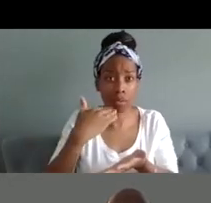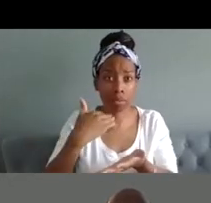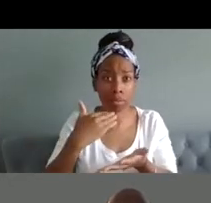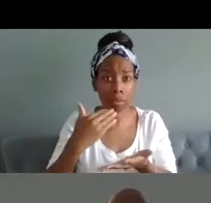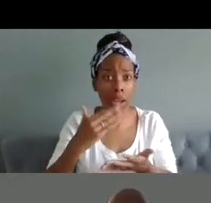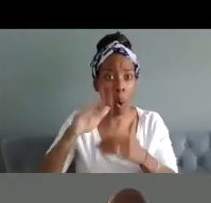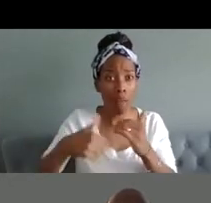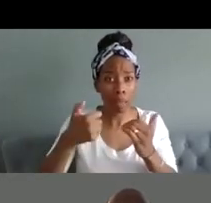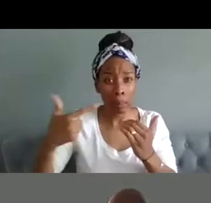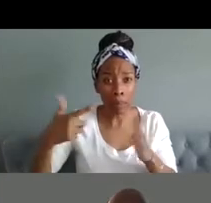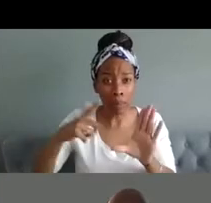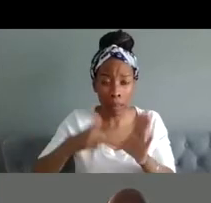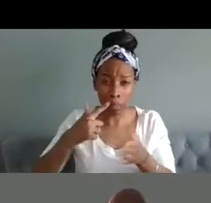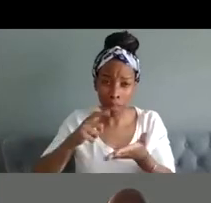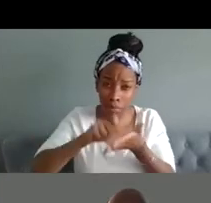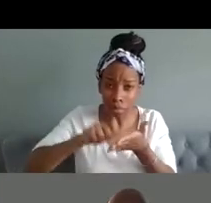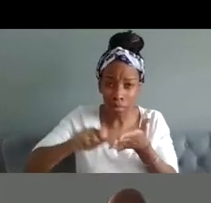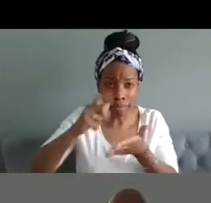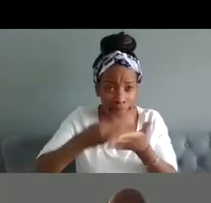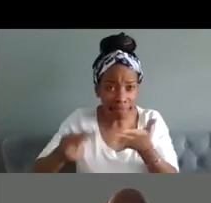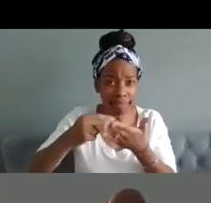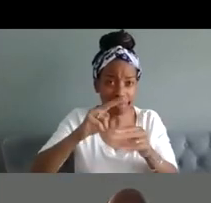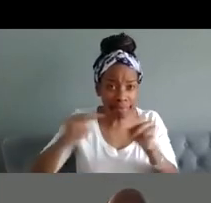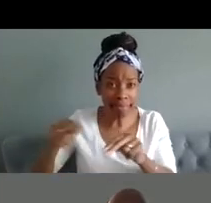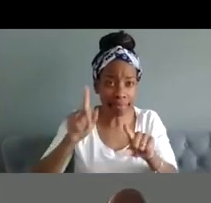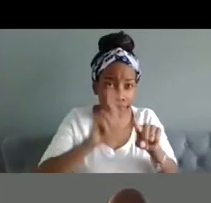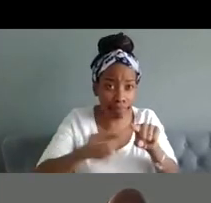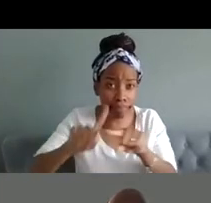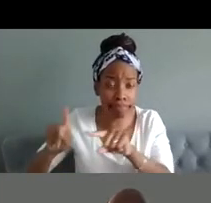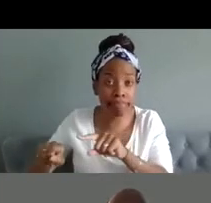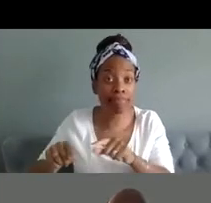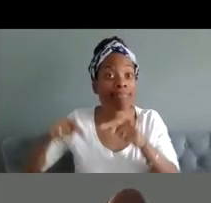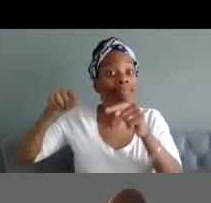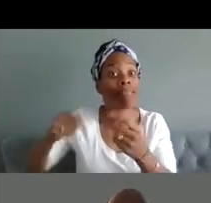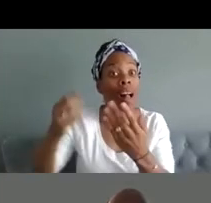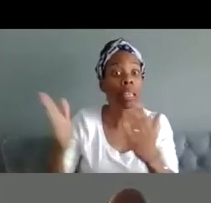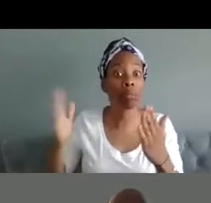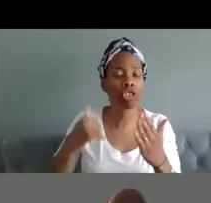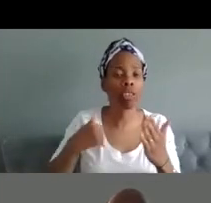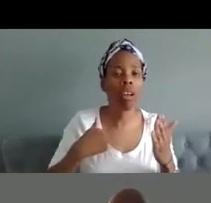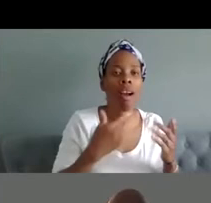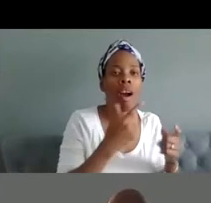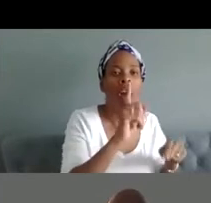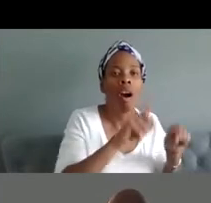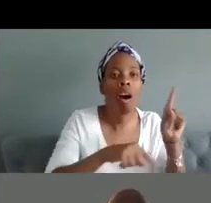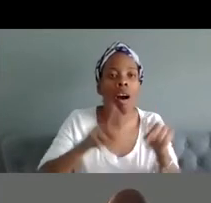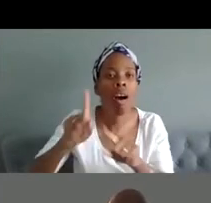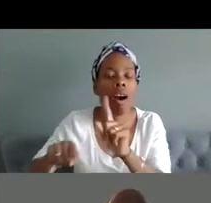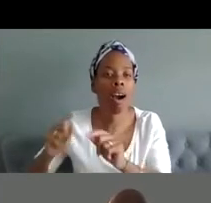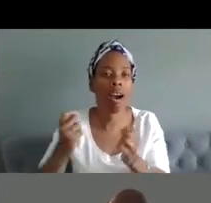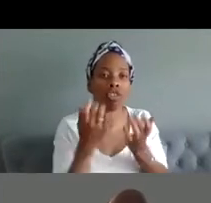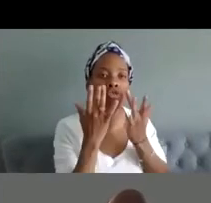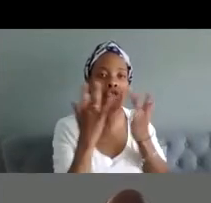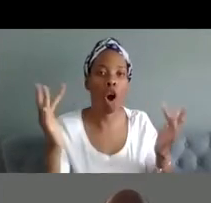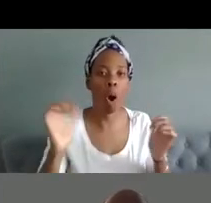and what's on show here at the exhibition is a real cross-section of that work it encompasses lots of the different aspects of his practice